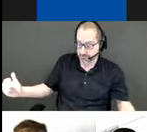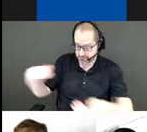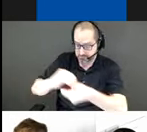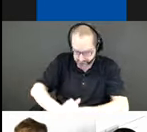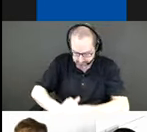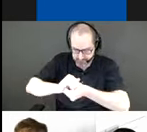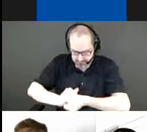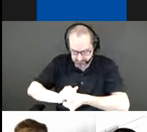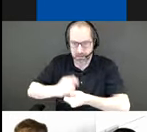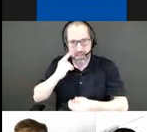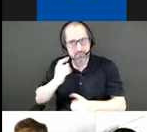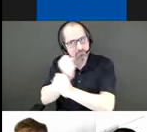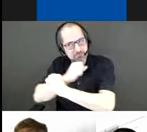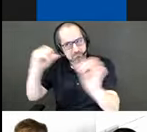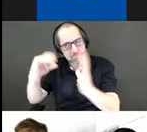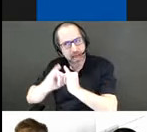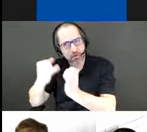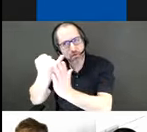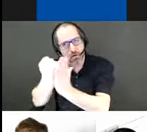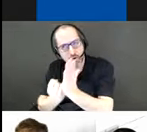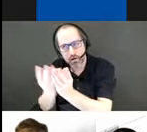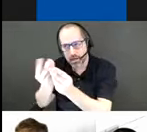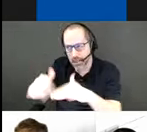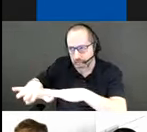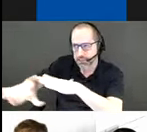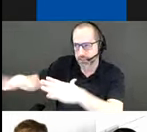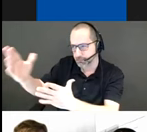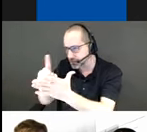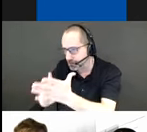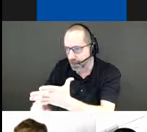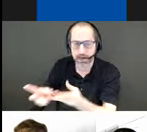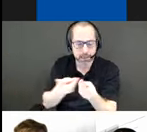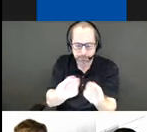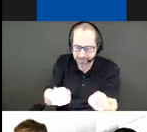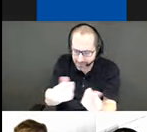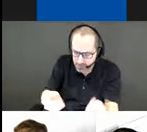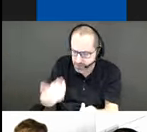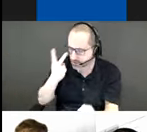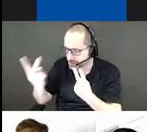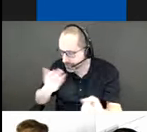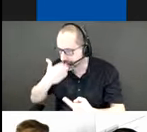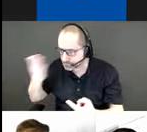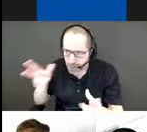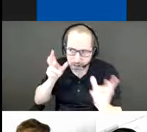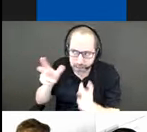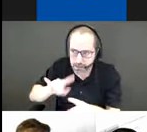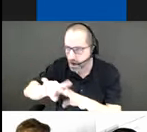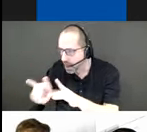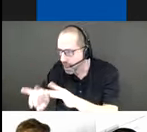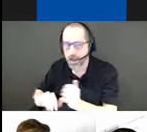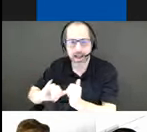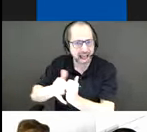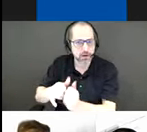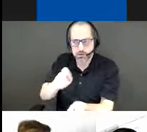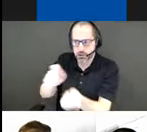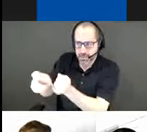realm through art and landscape design across a wide range of scales, materials, senses and durations, and aim to push the boundaries of what's possible